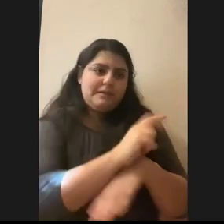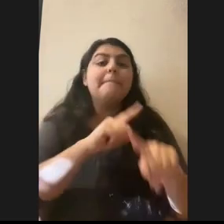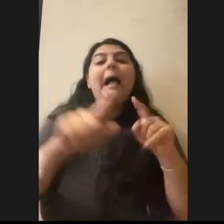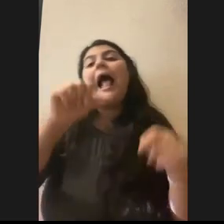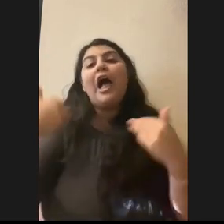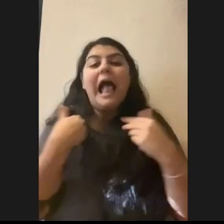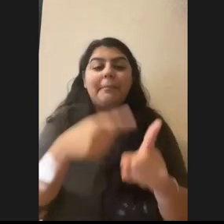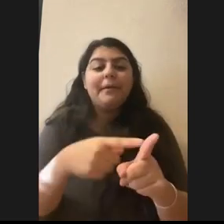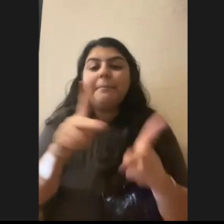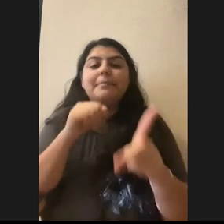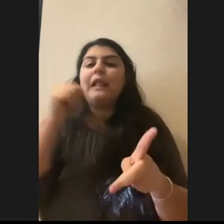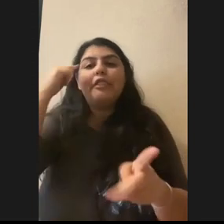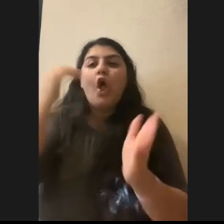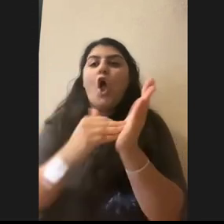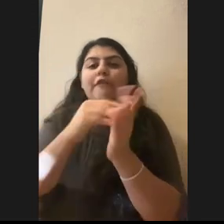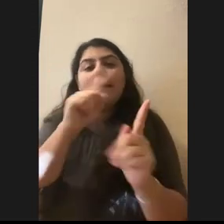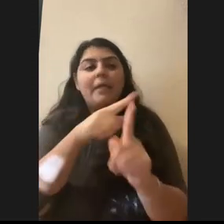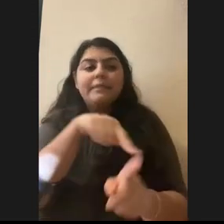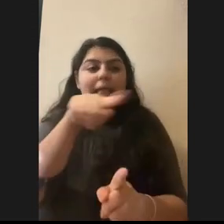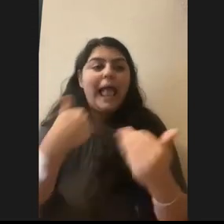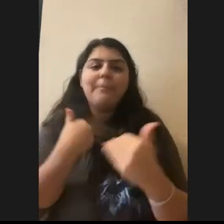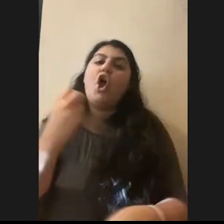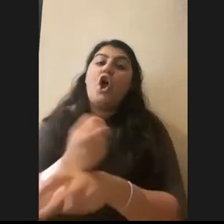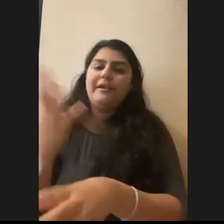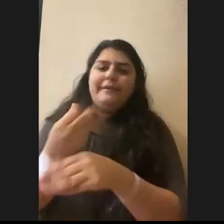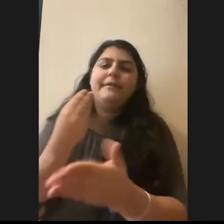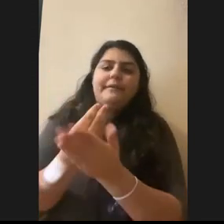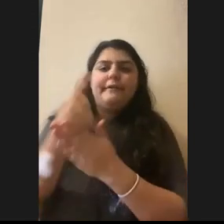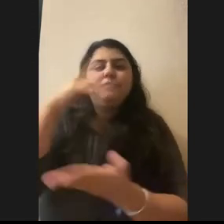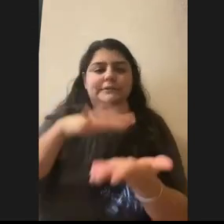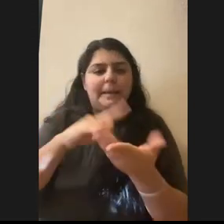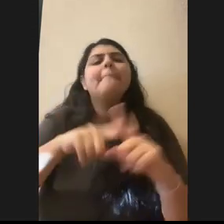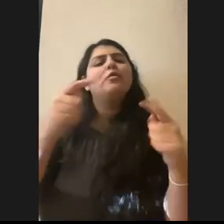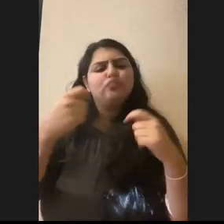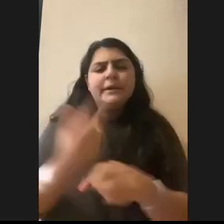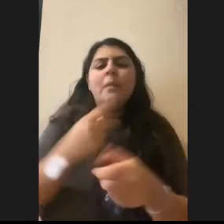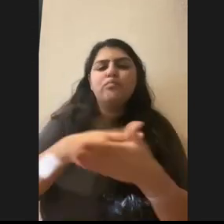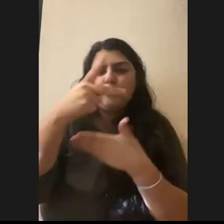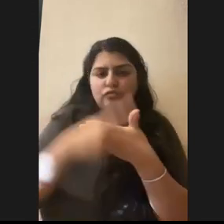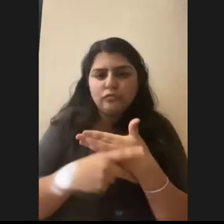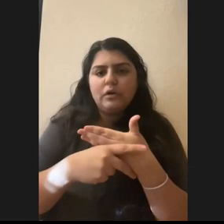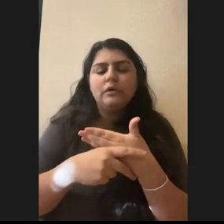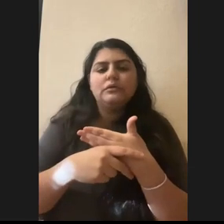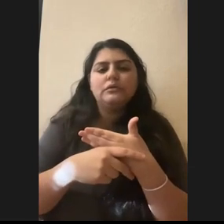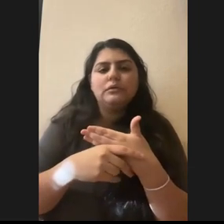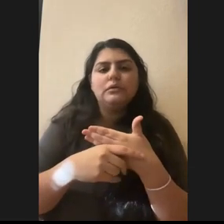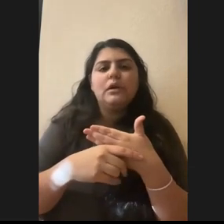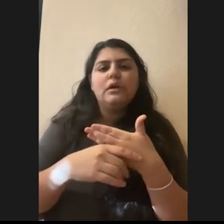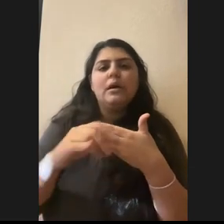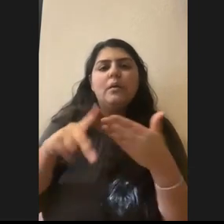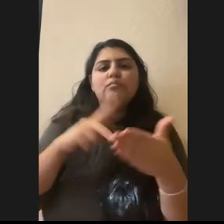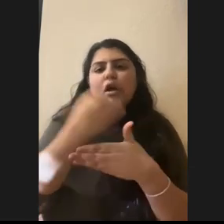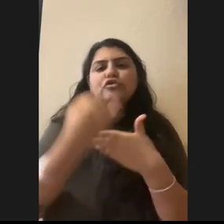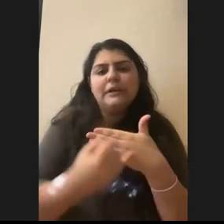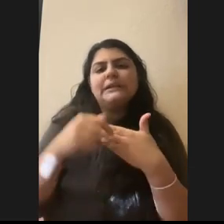are hard to get funding to study, but we're going to try to get a project going. Um, other than that, I might work with the bears again this summer,